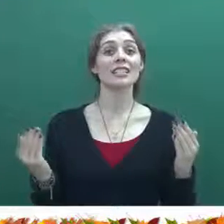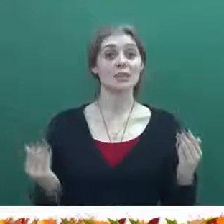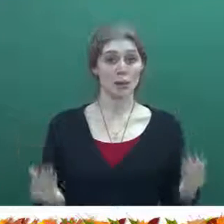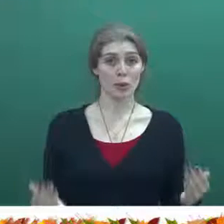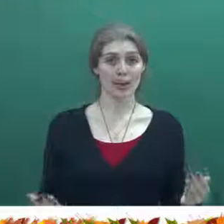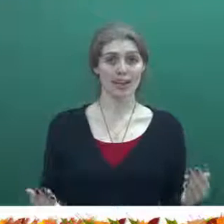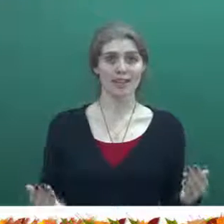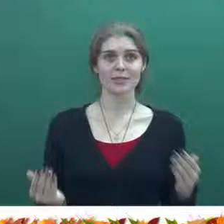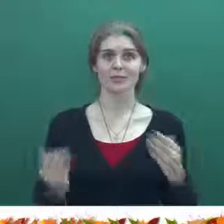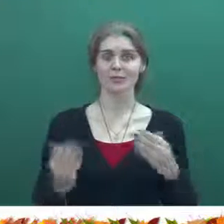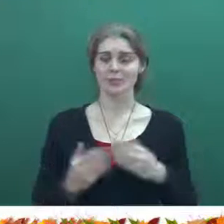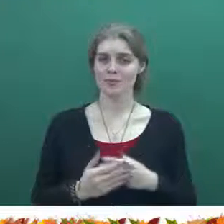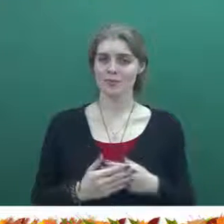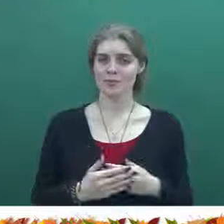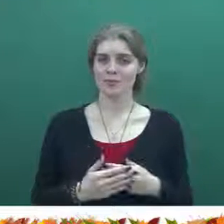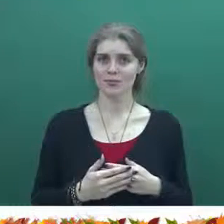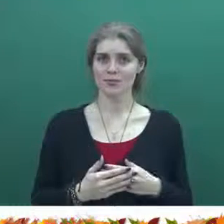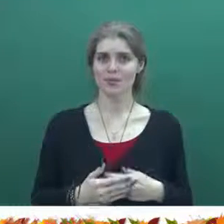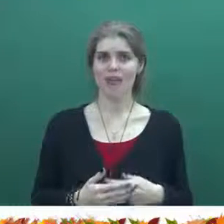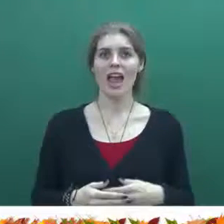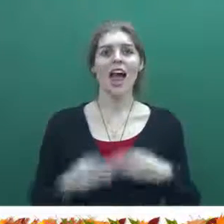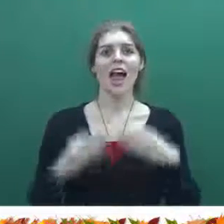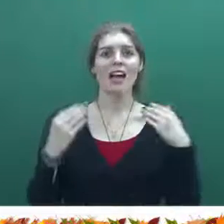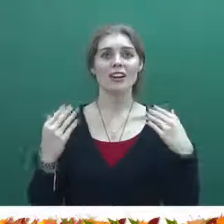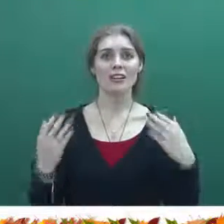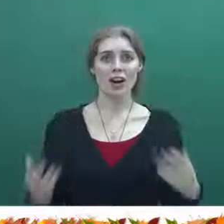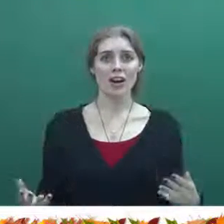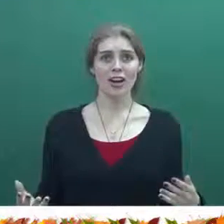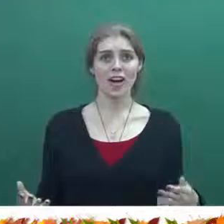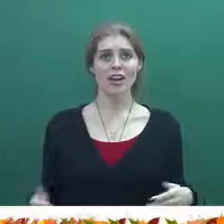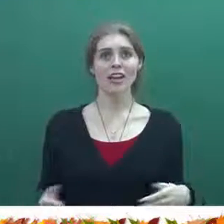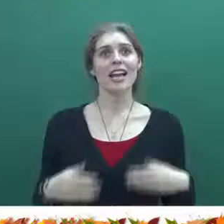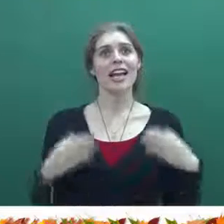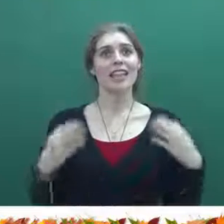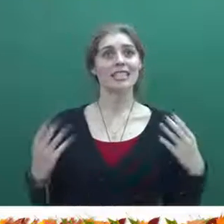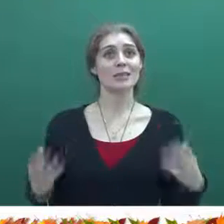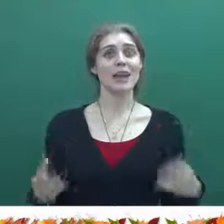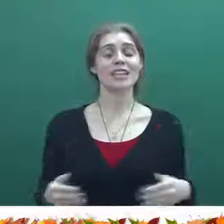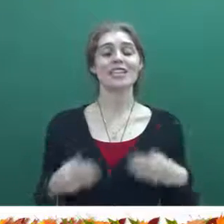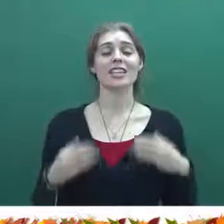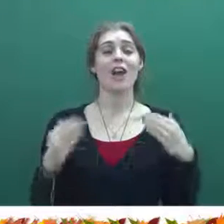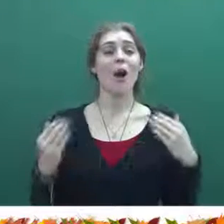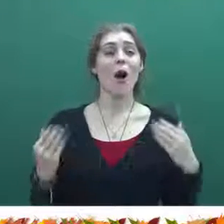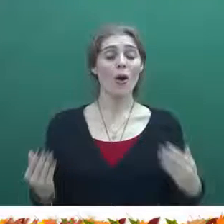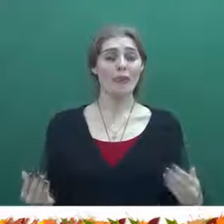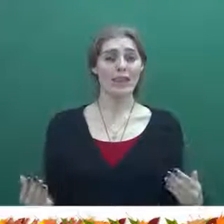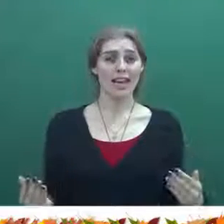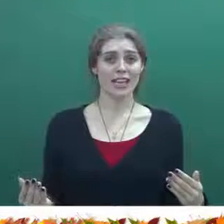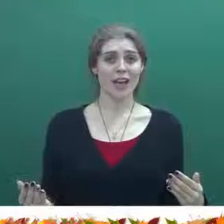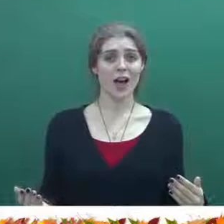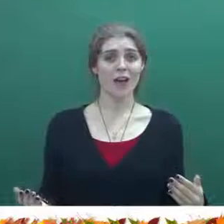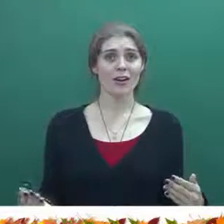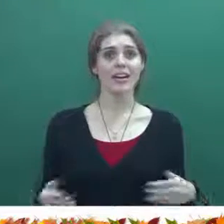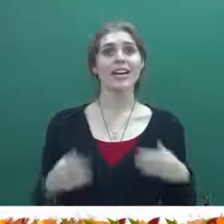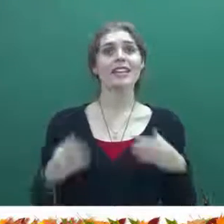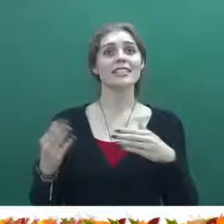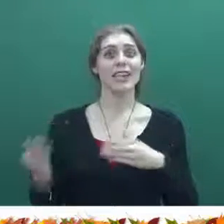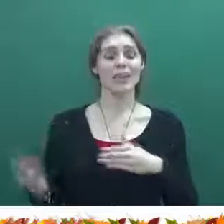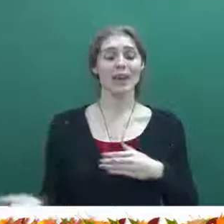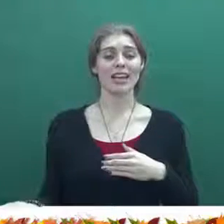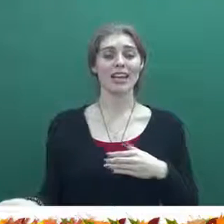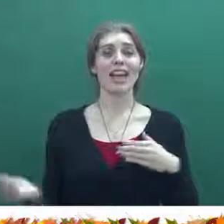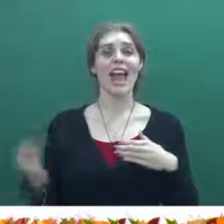swimming. A crocodile can spend all day long